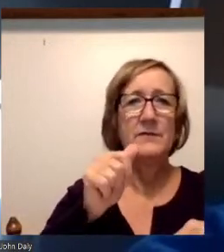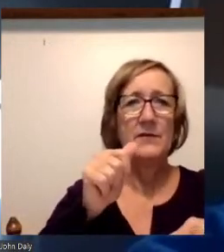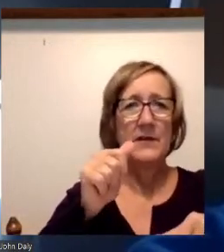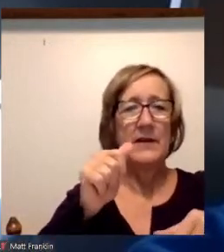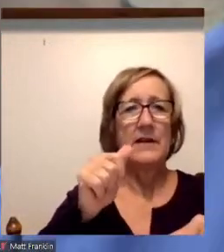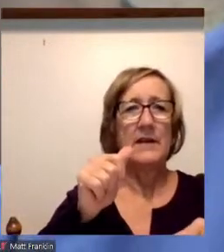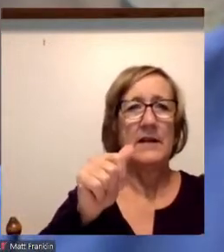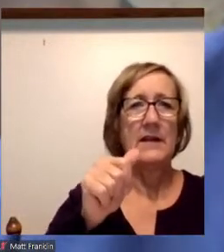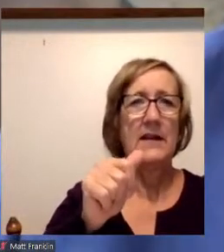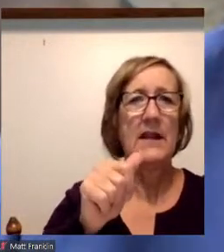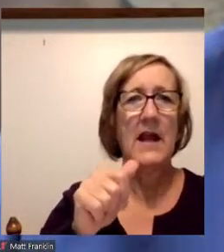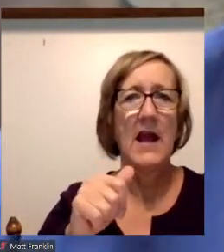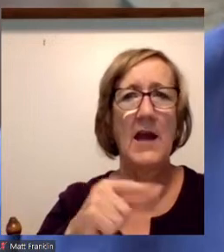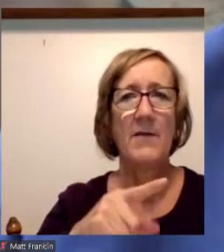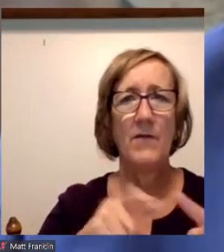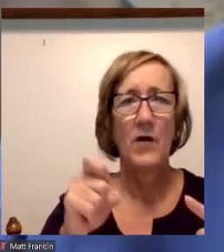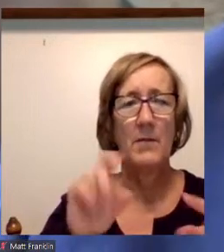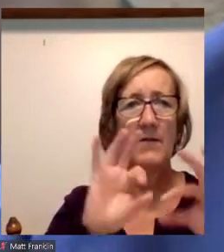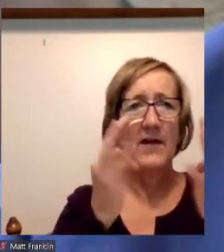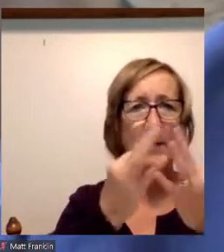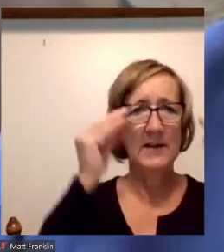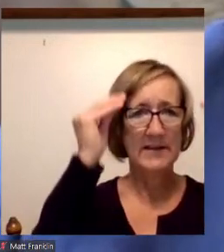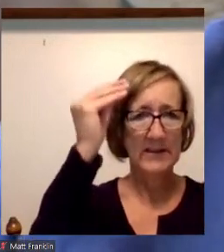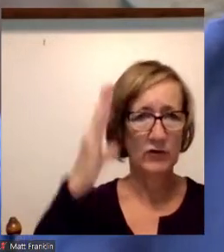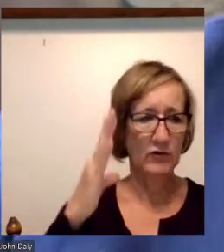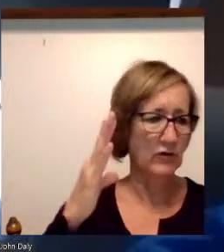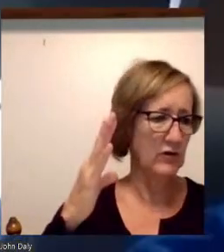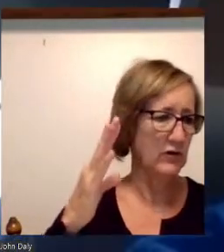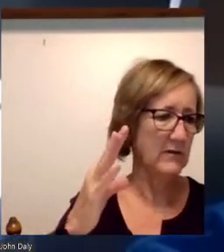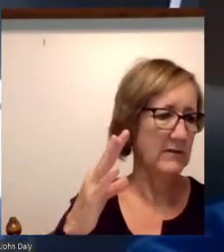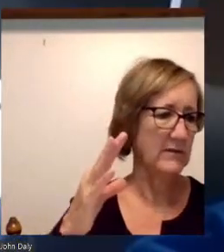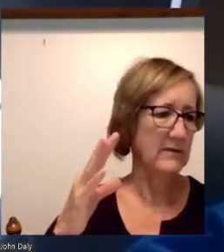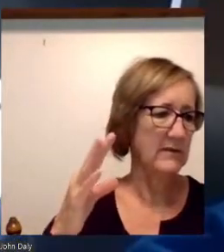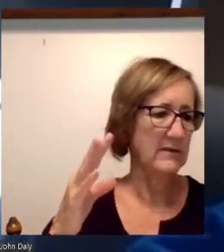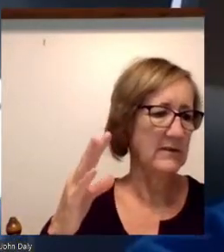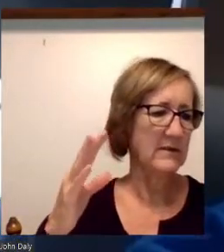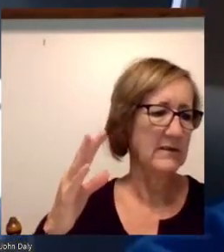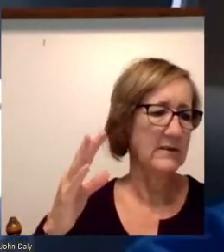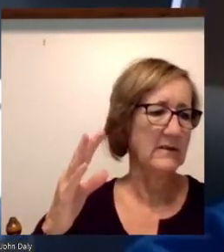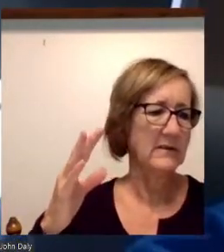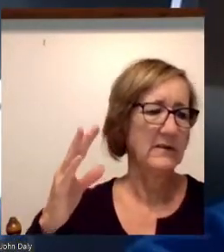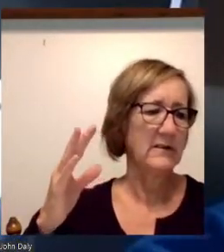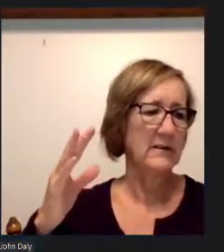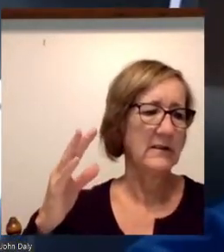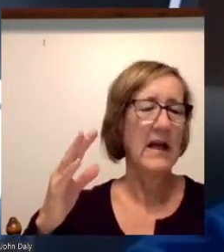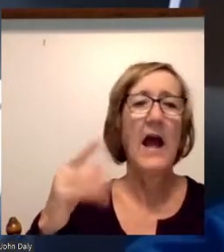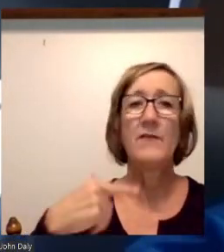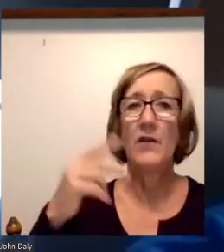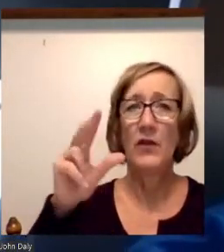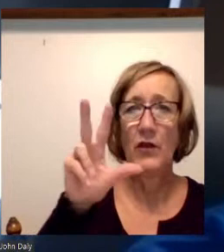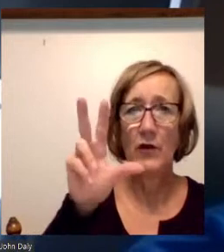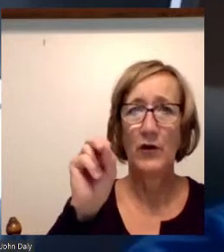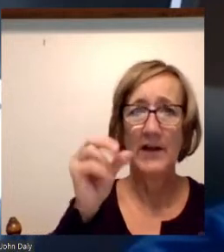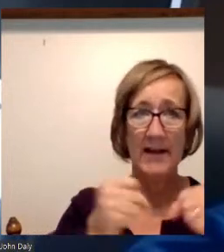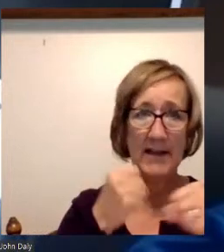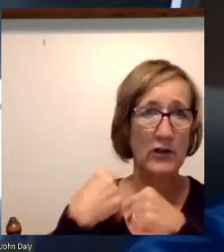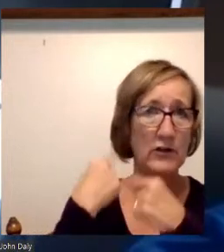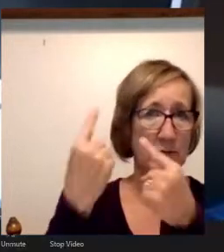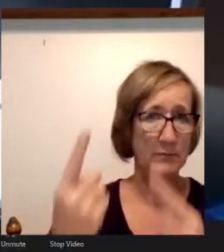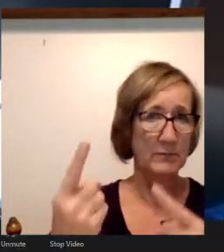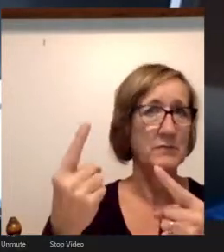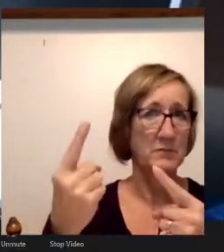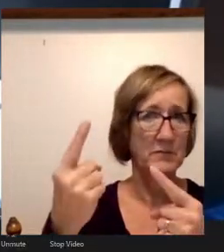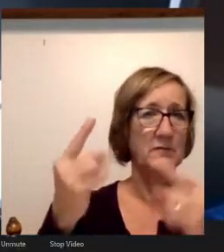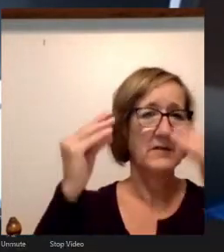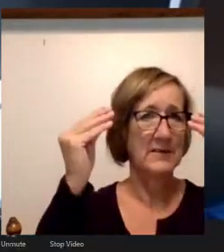aglactic. I come from a family of teachers. I have 30 years plus in public